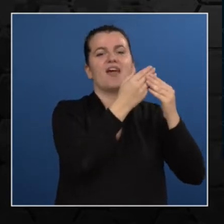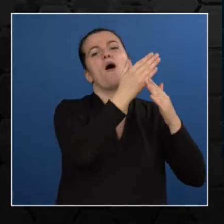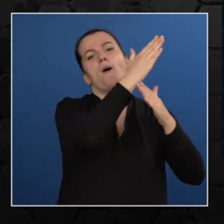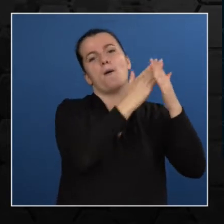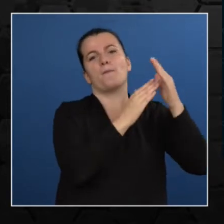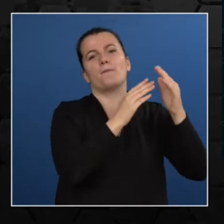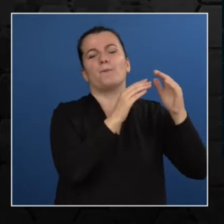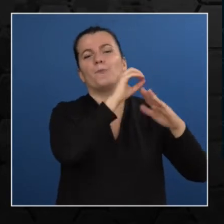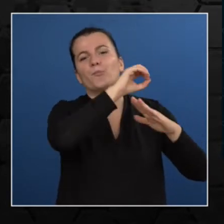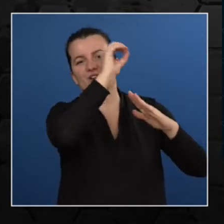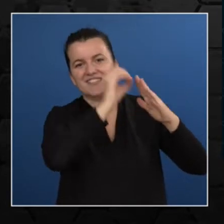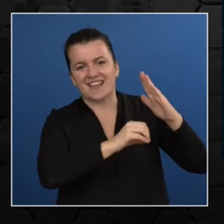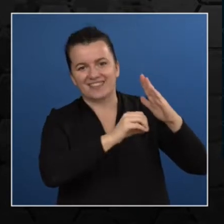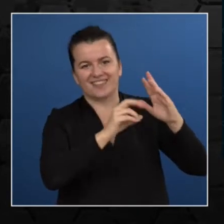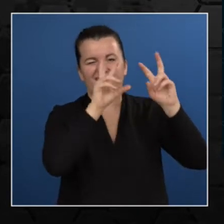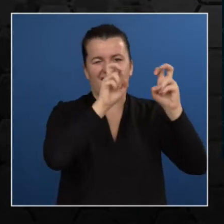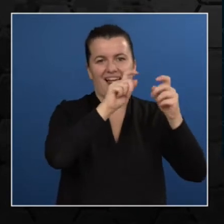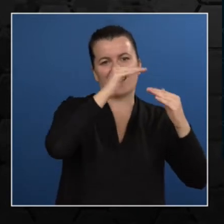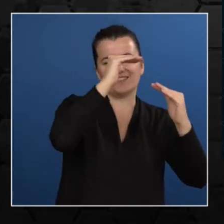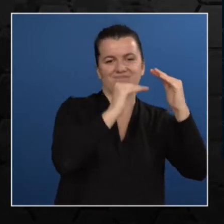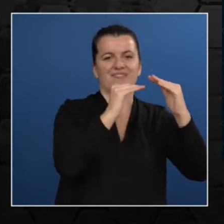perceptron and it is quite complex.